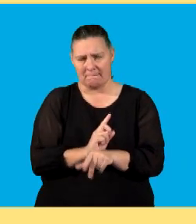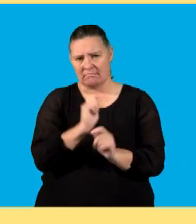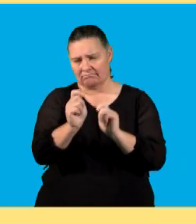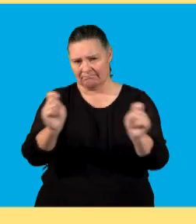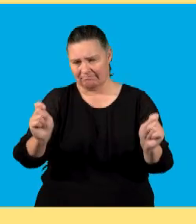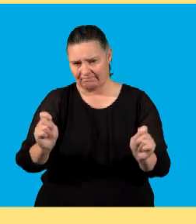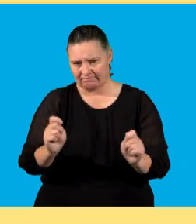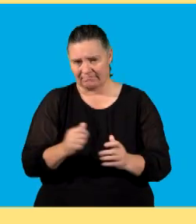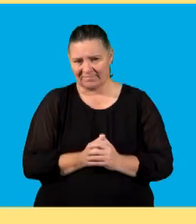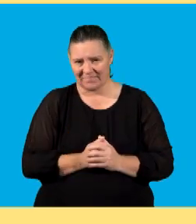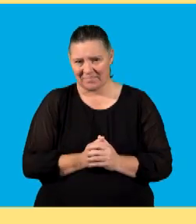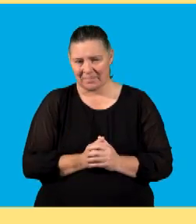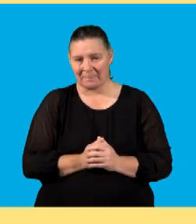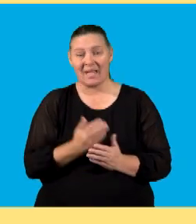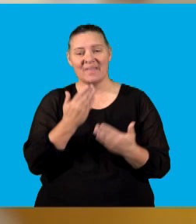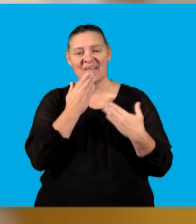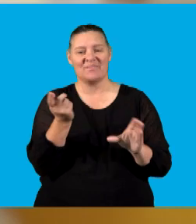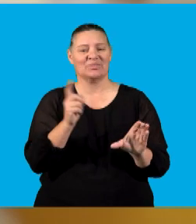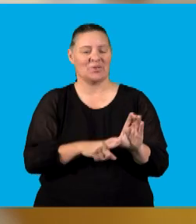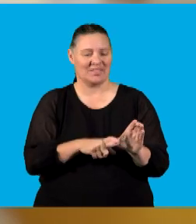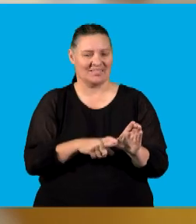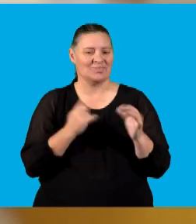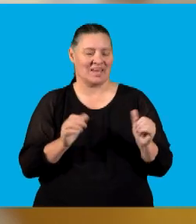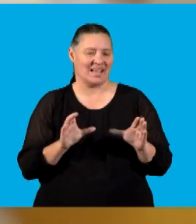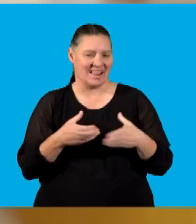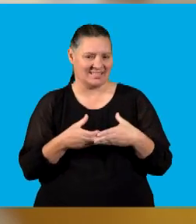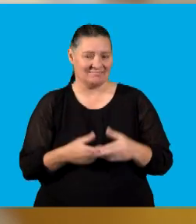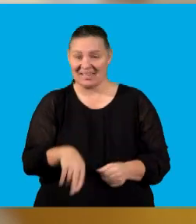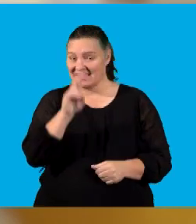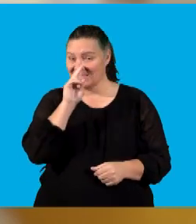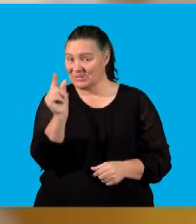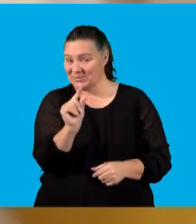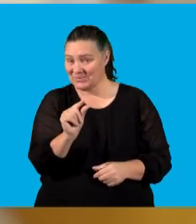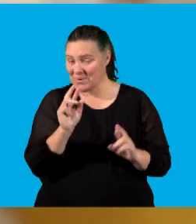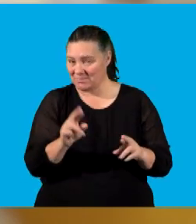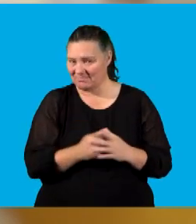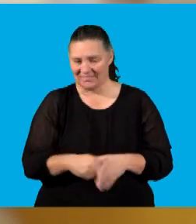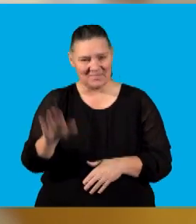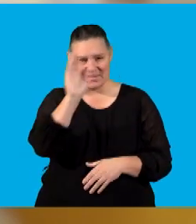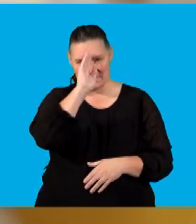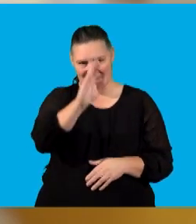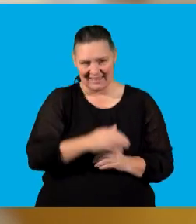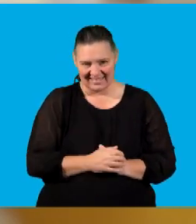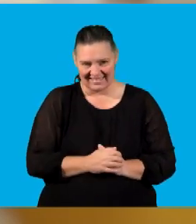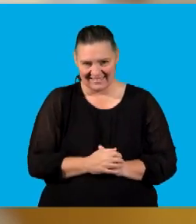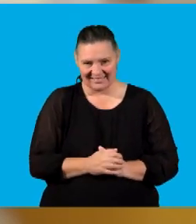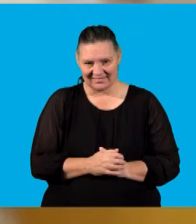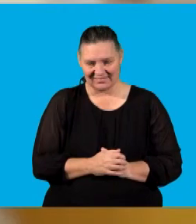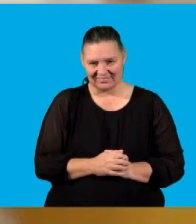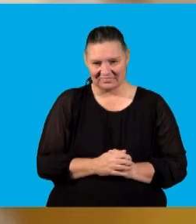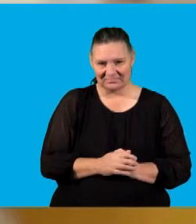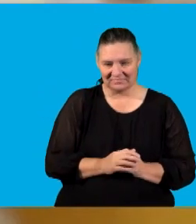its short-term debts. Thank you so much for joining me in today's class. hope to see you again soon. It is goodbye.